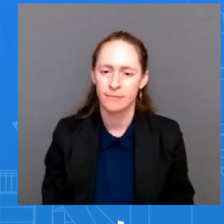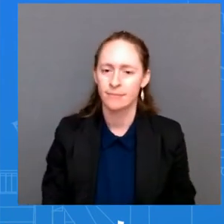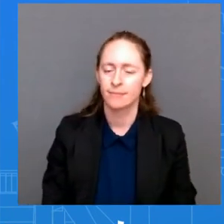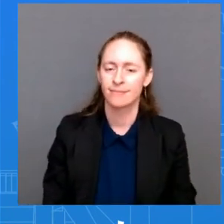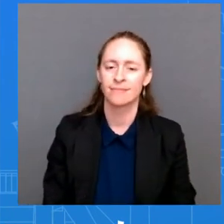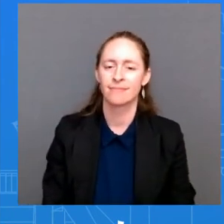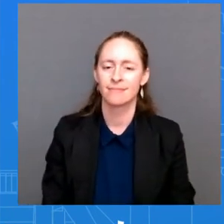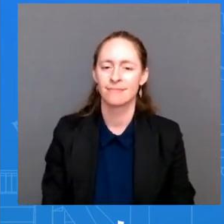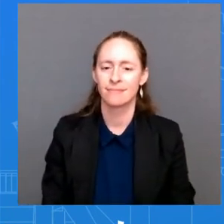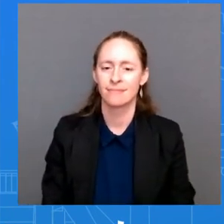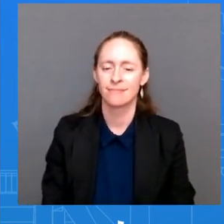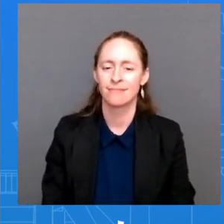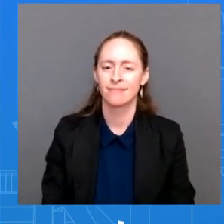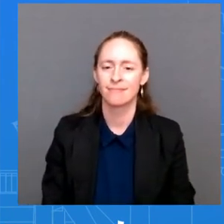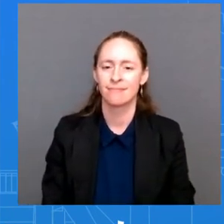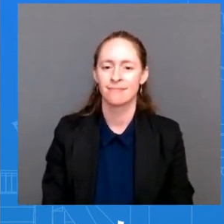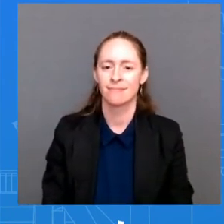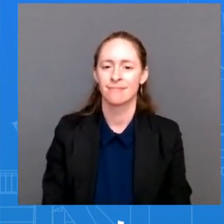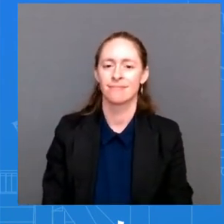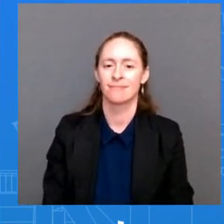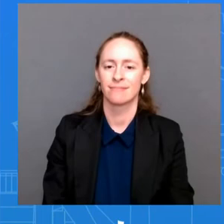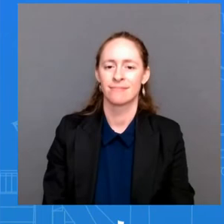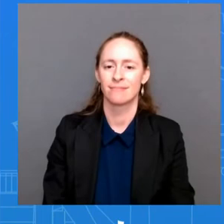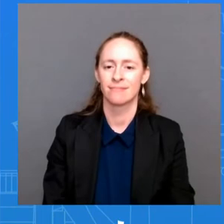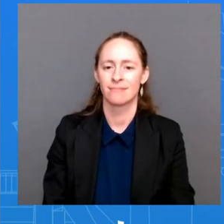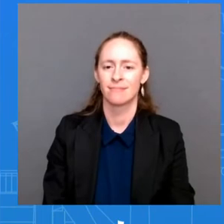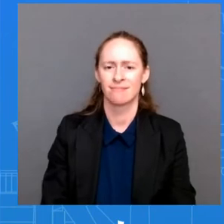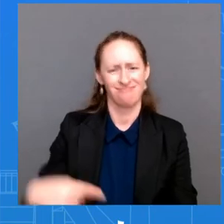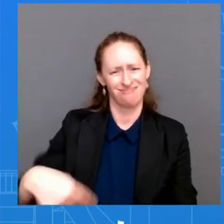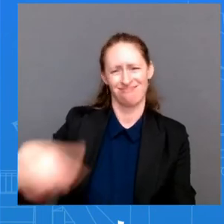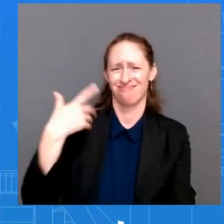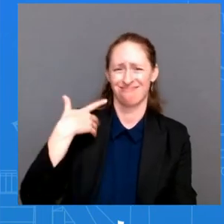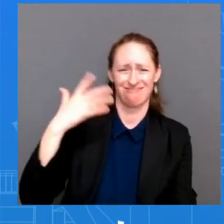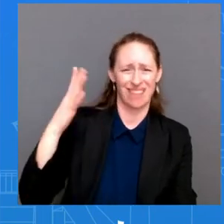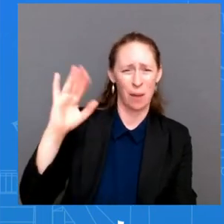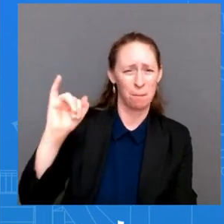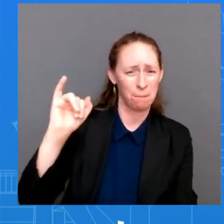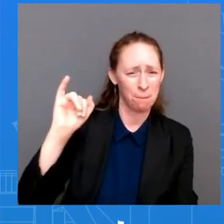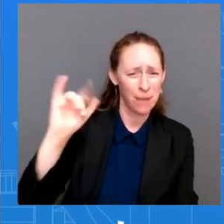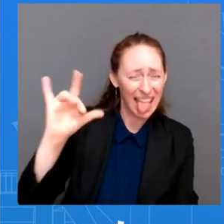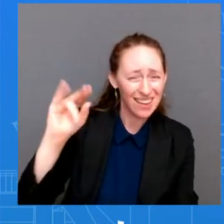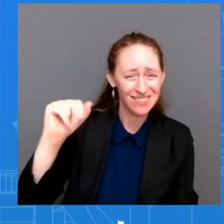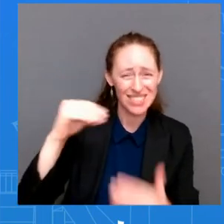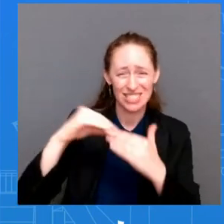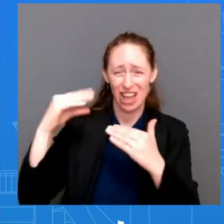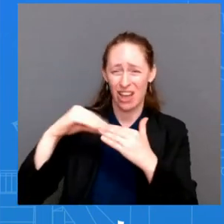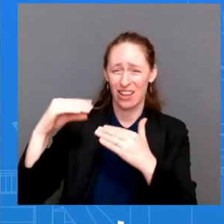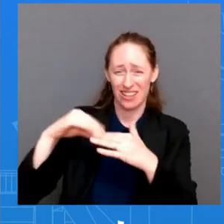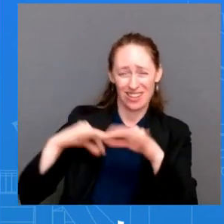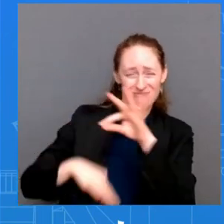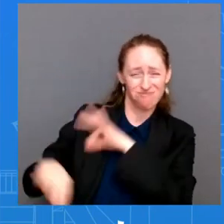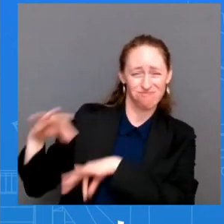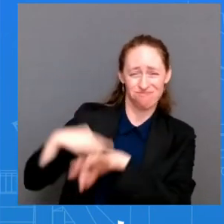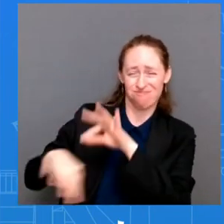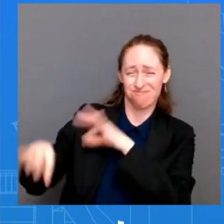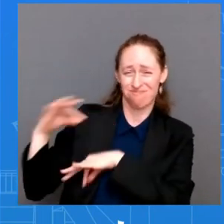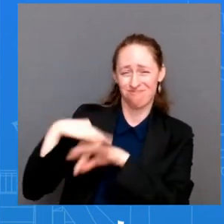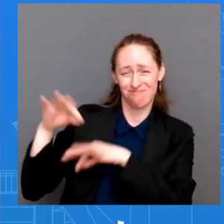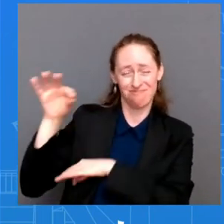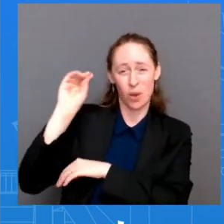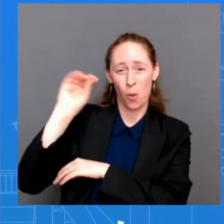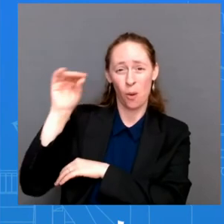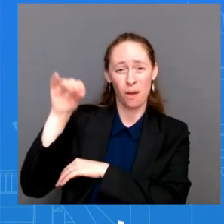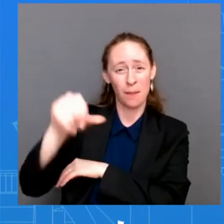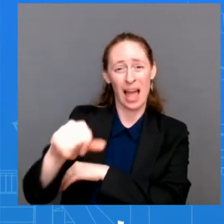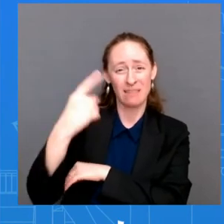aren't paying zero who are paying zero uh dollars when it comes to taxes so this bill is going to fix